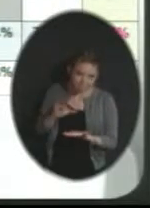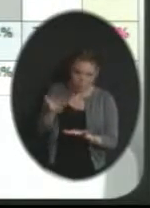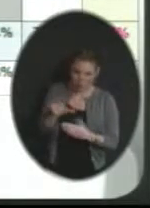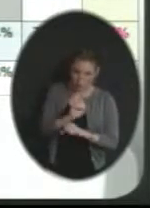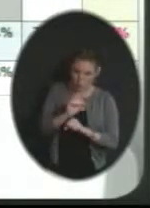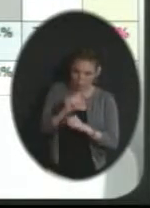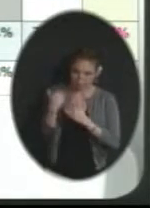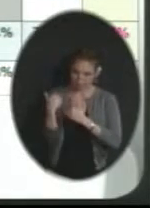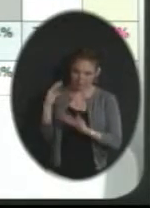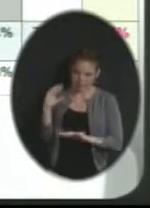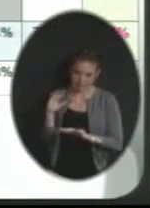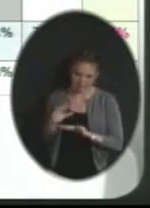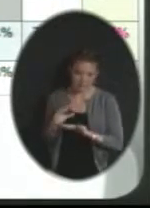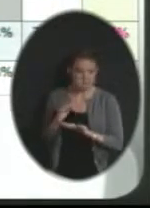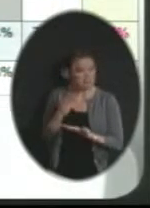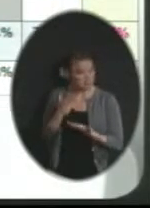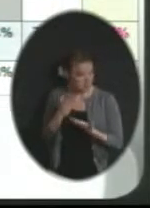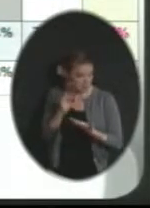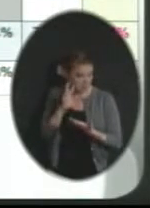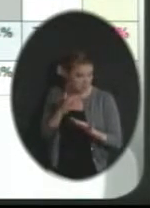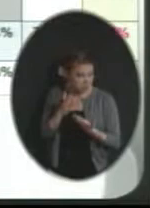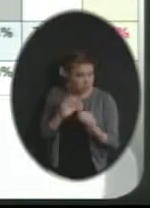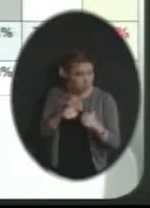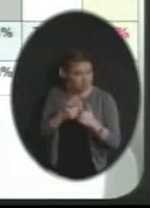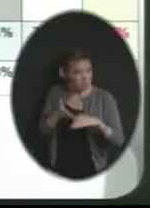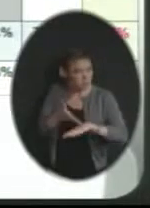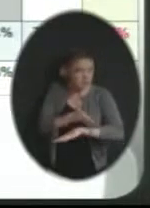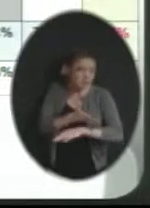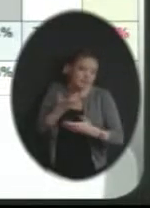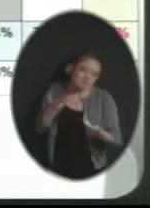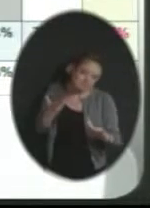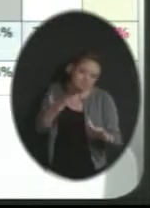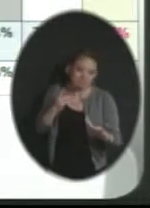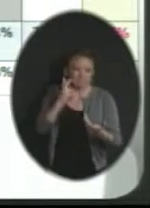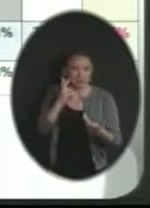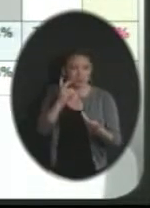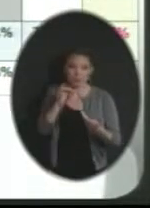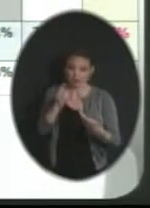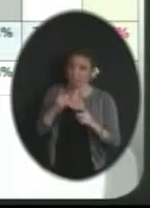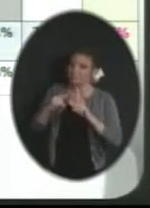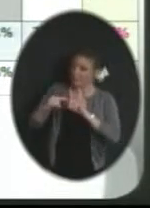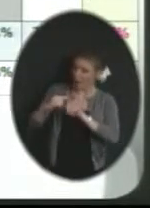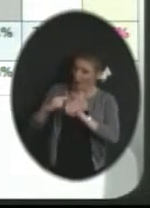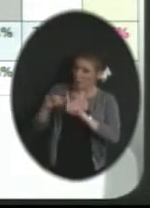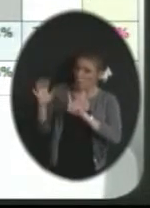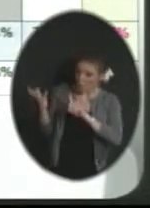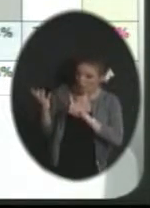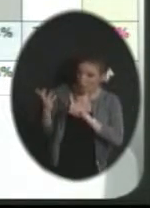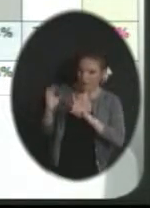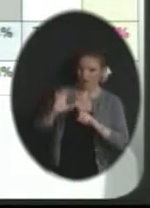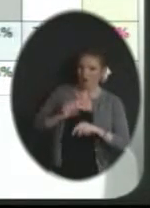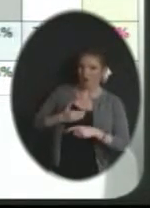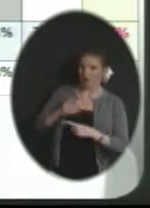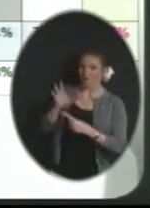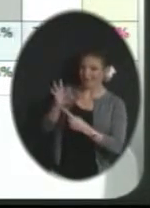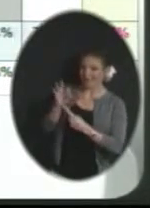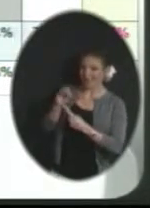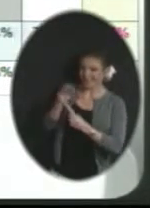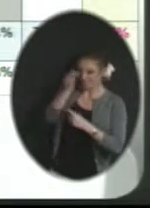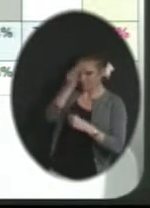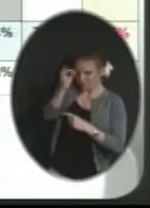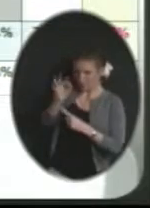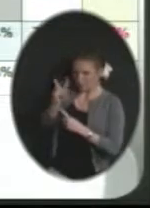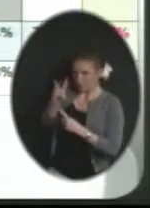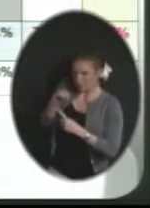more, that may be an area that we are challenged with, but also a very positive one is our 90, almost 92%